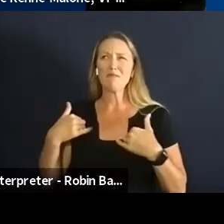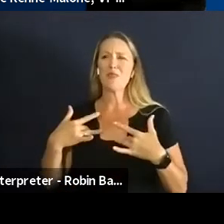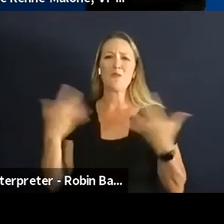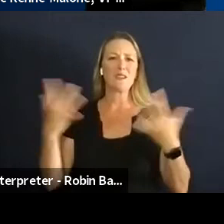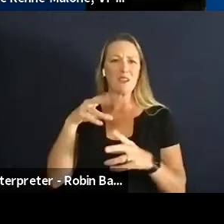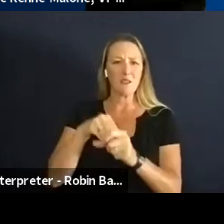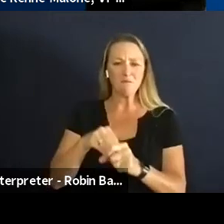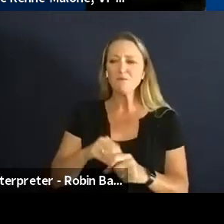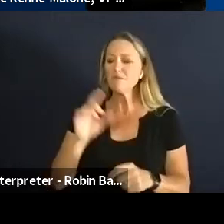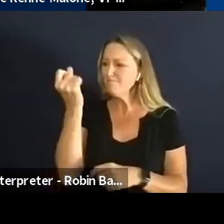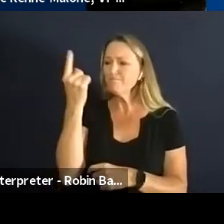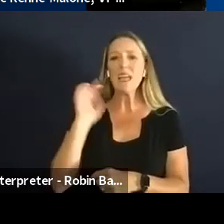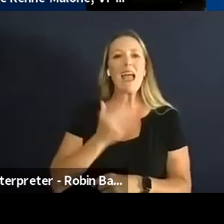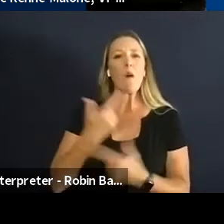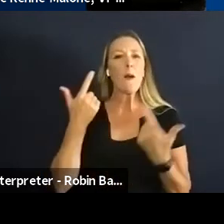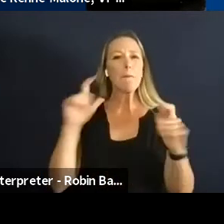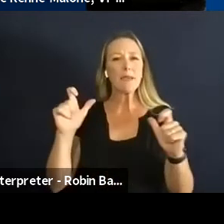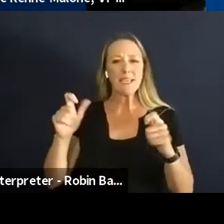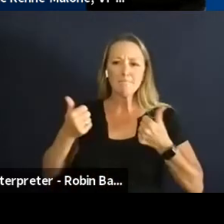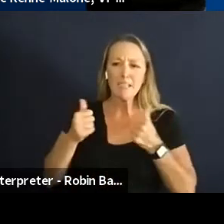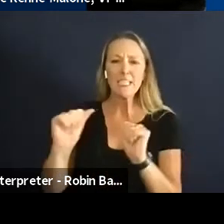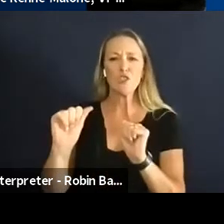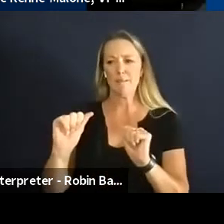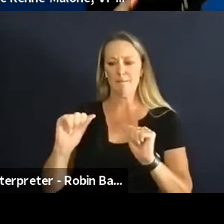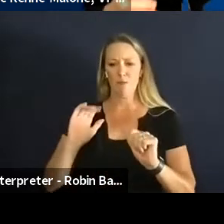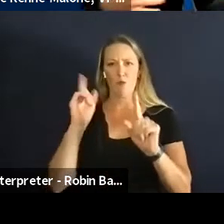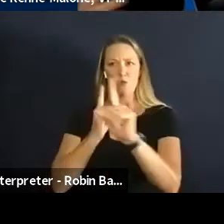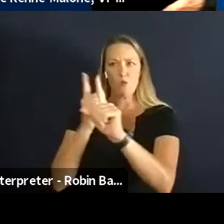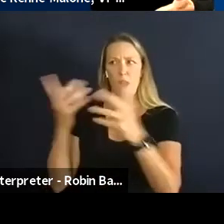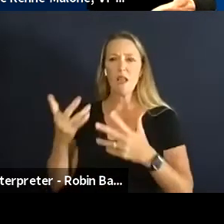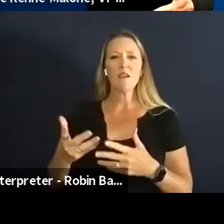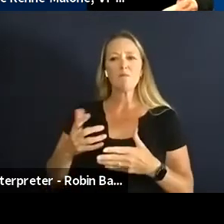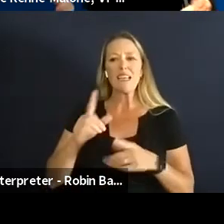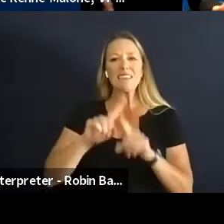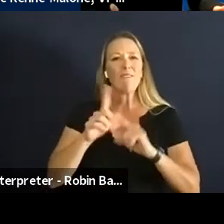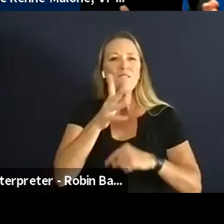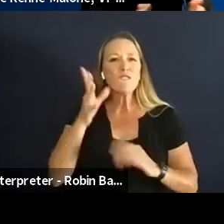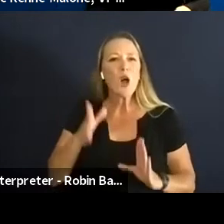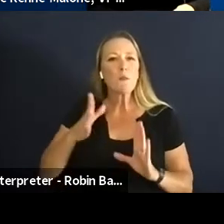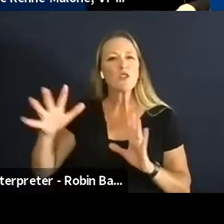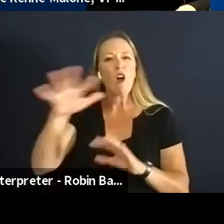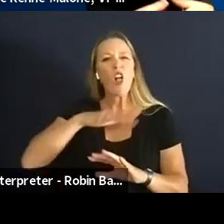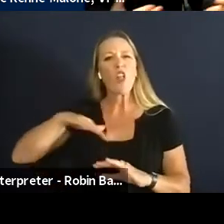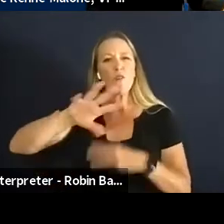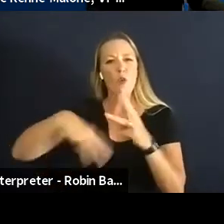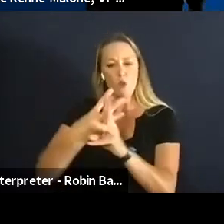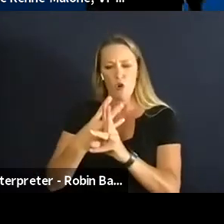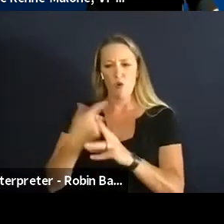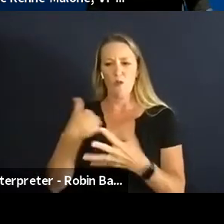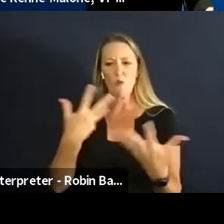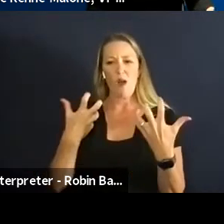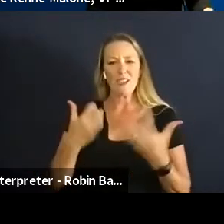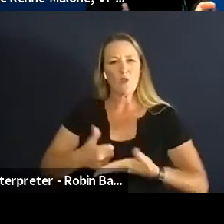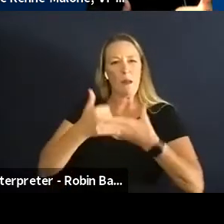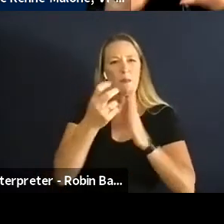our biggest initiatives is to help farmers around the world transform farms or plantations to sustainable agriculture